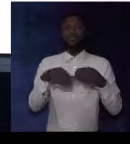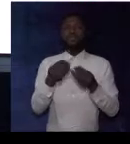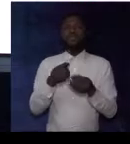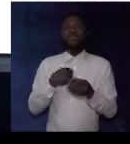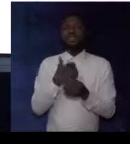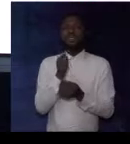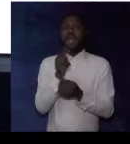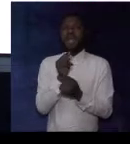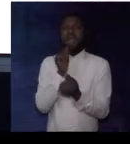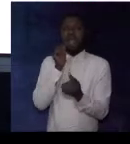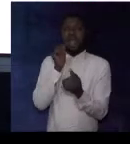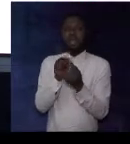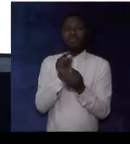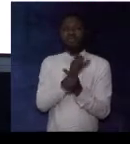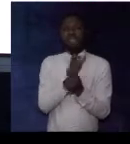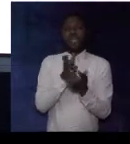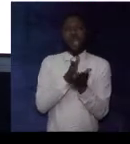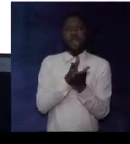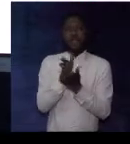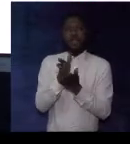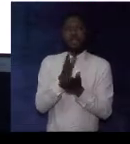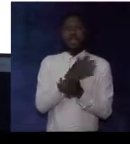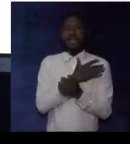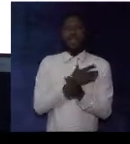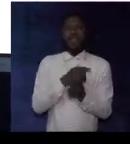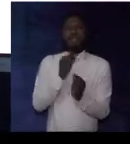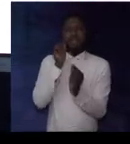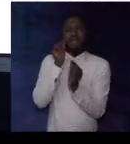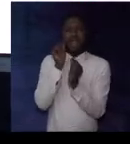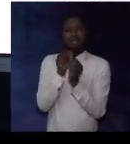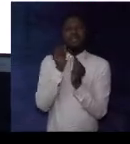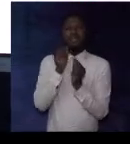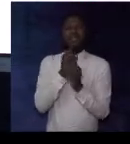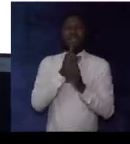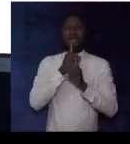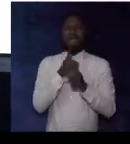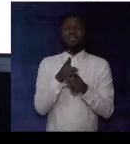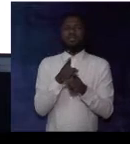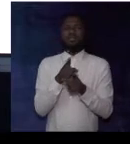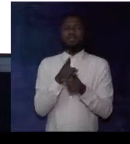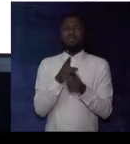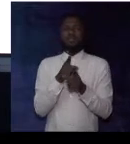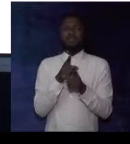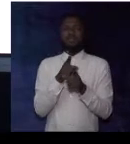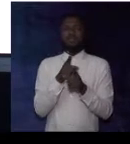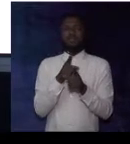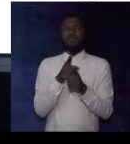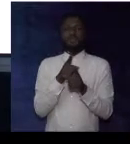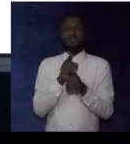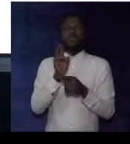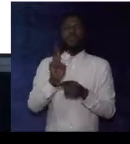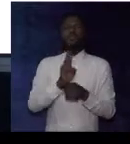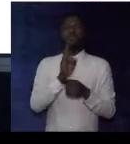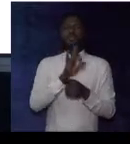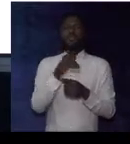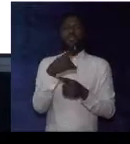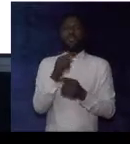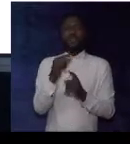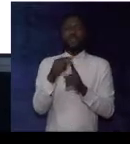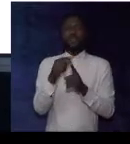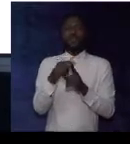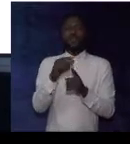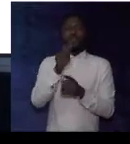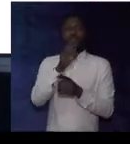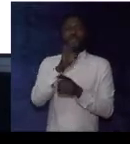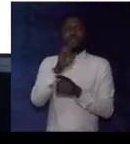an accurate, a correct, an exact answer. Using the